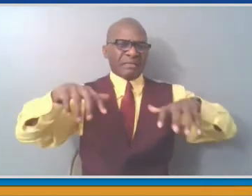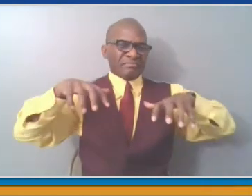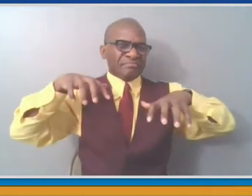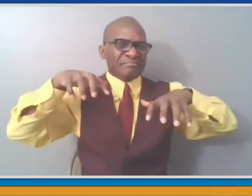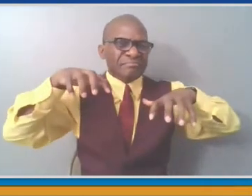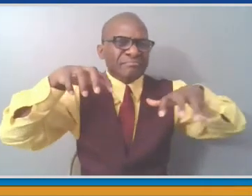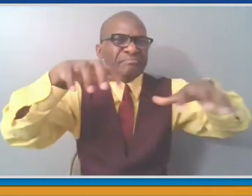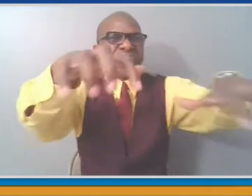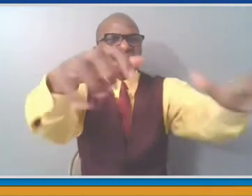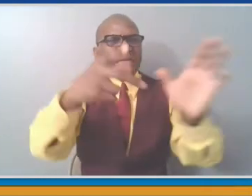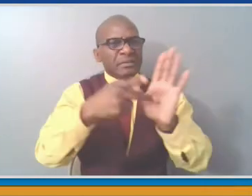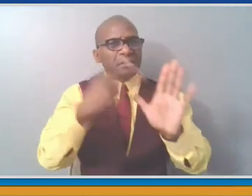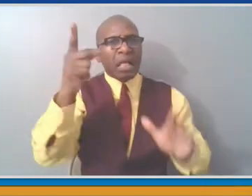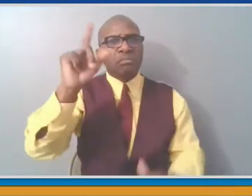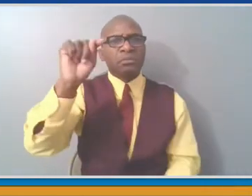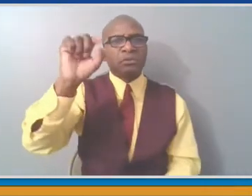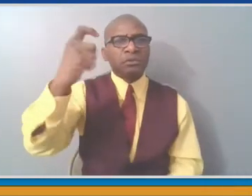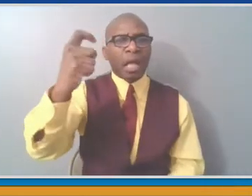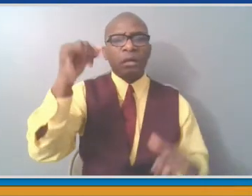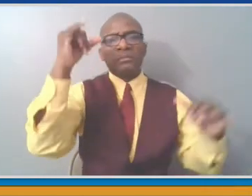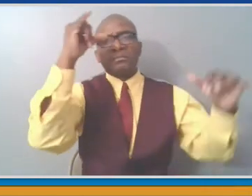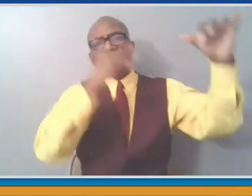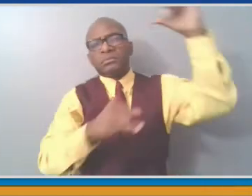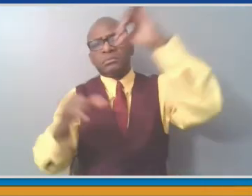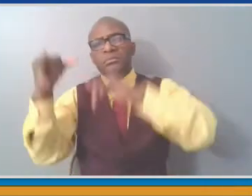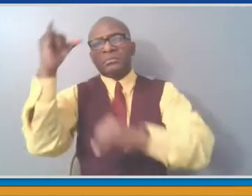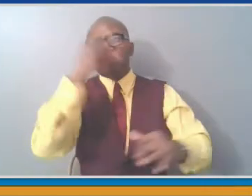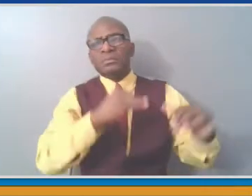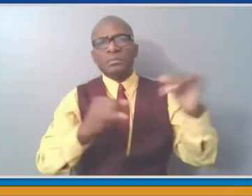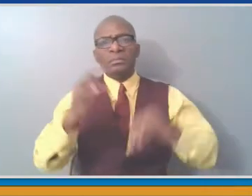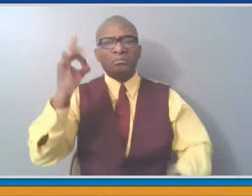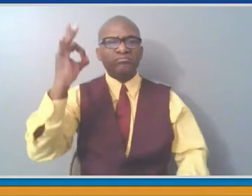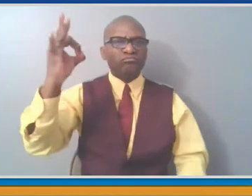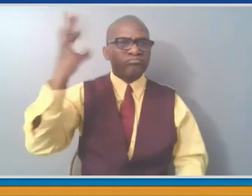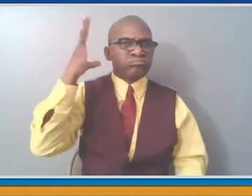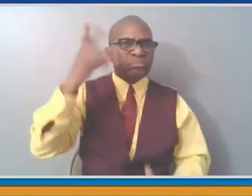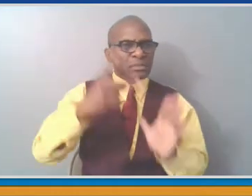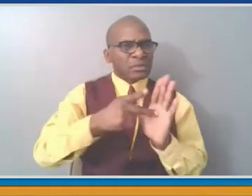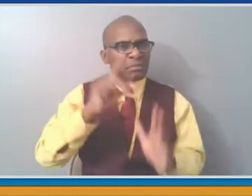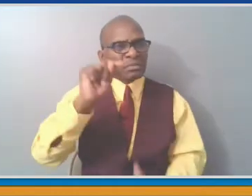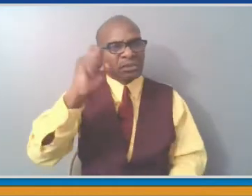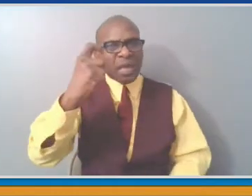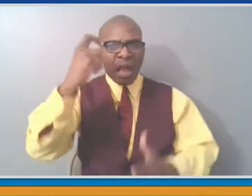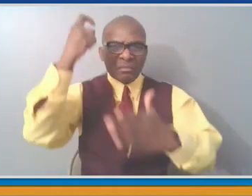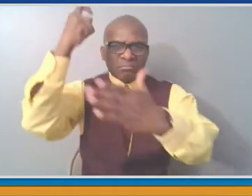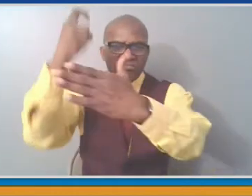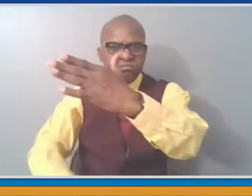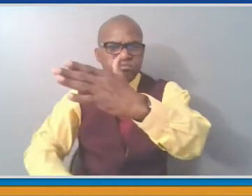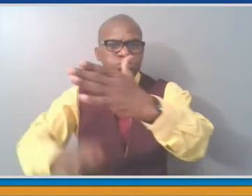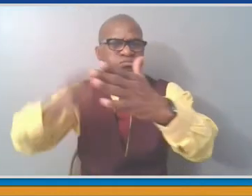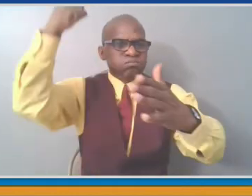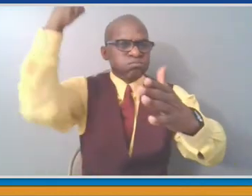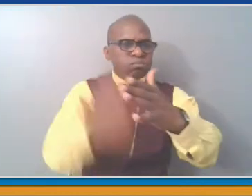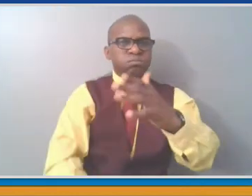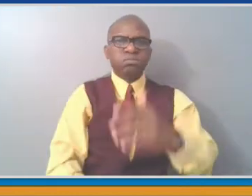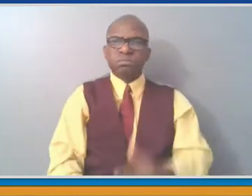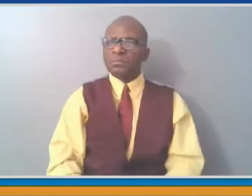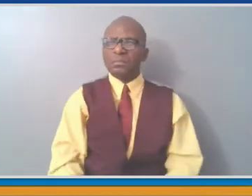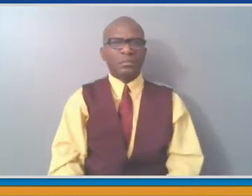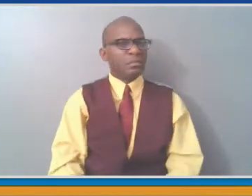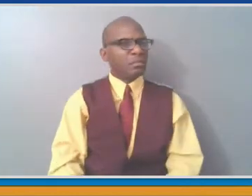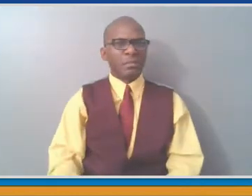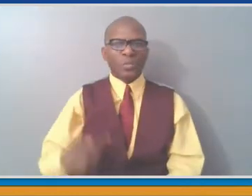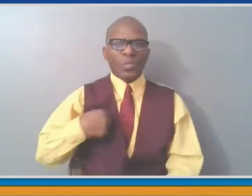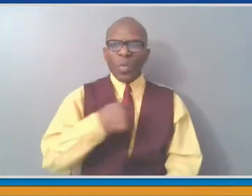suffering by having to pay double taxation because we have local services like that. We've extended sewer treatment and sewerage pipes in areas